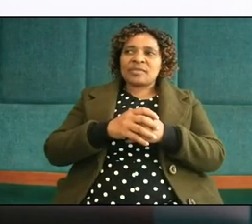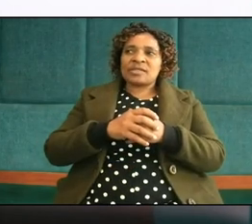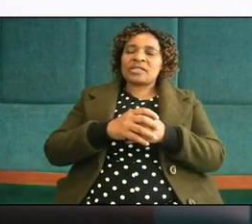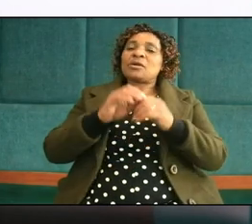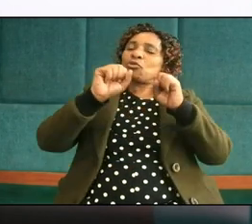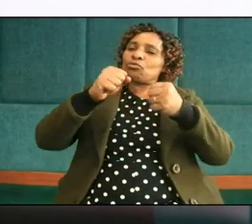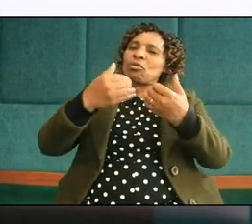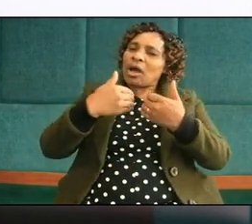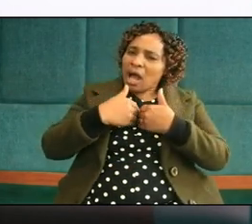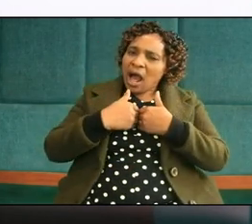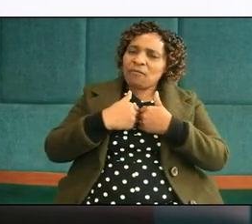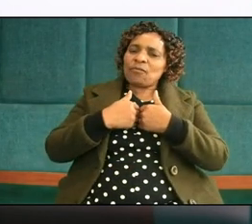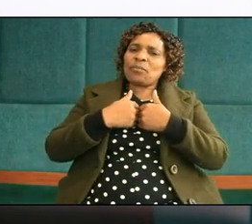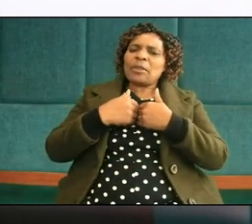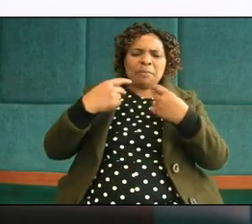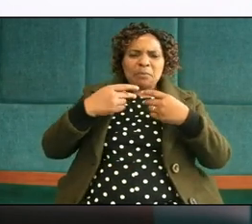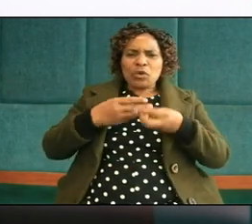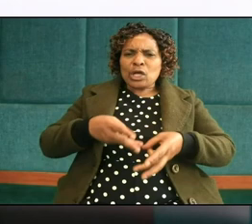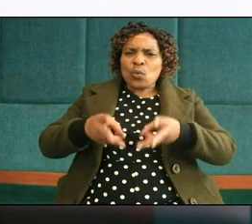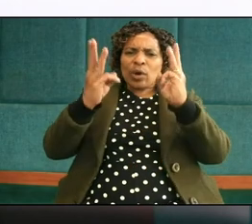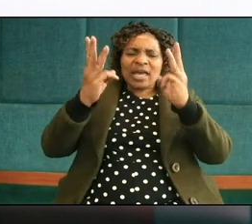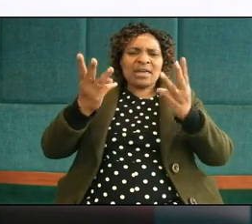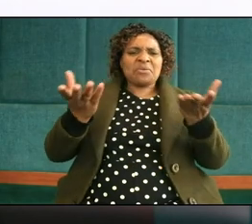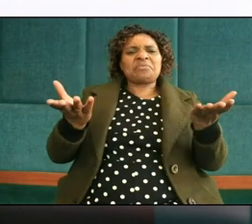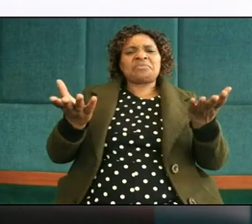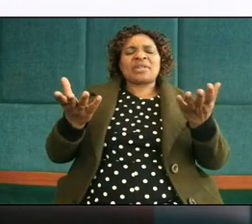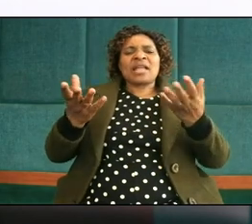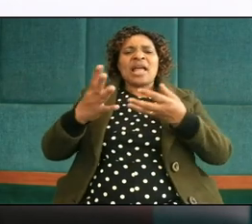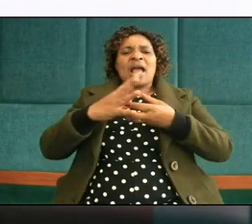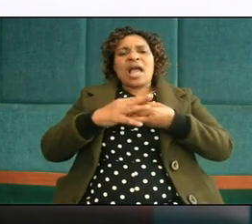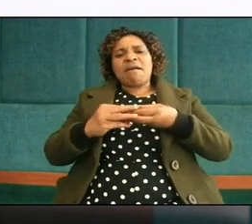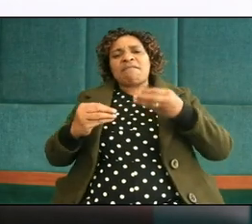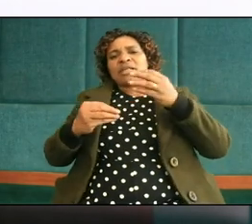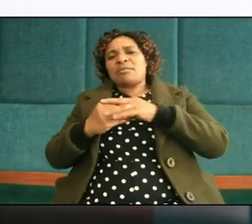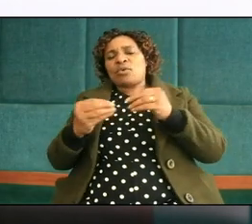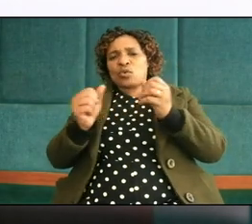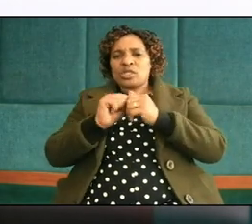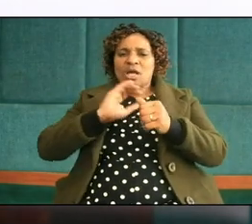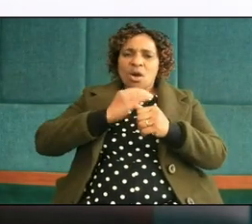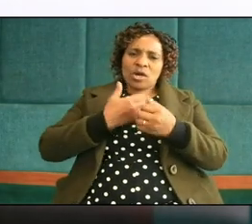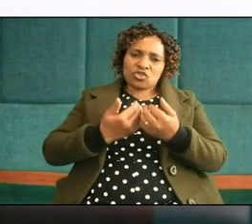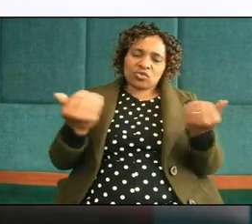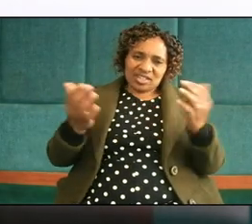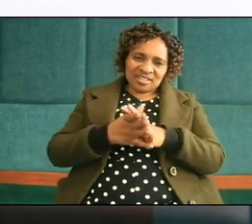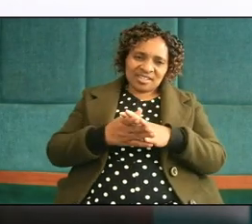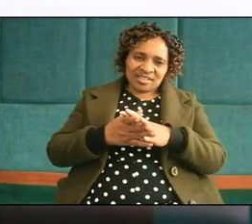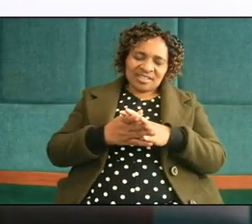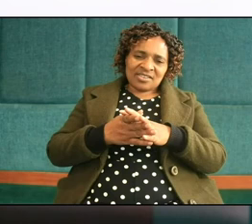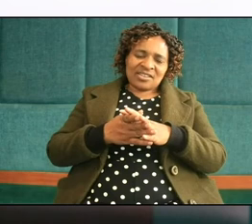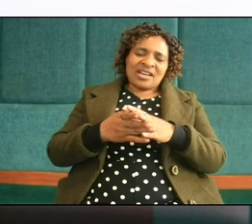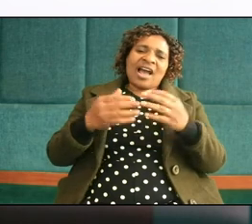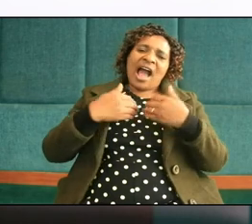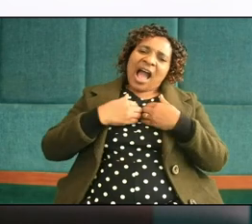have cried the way we are now relaxing with our children the way we are relaxing